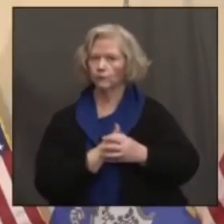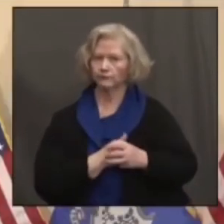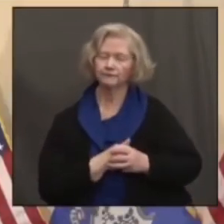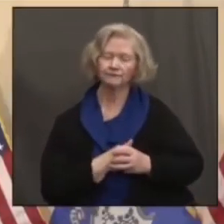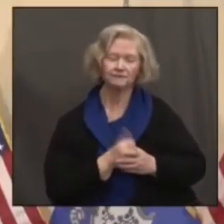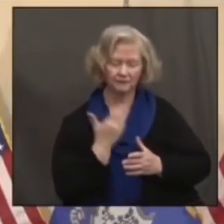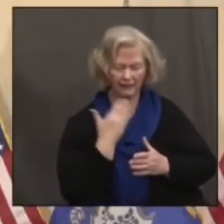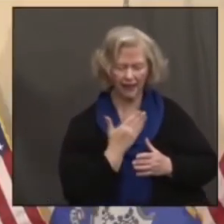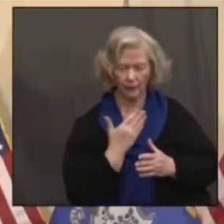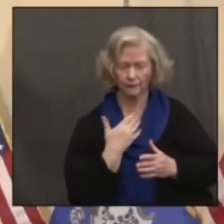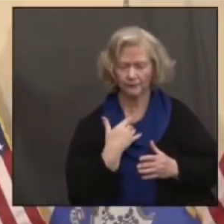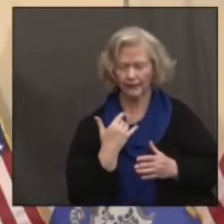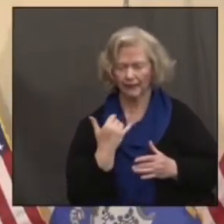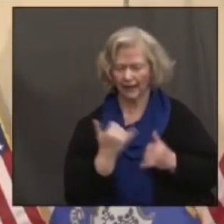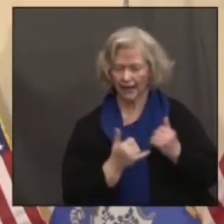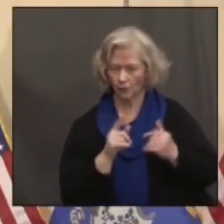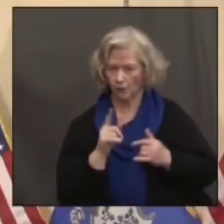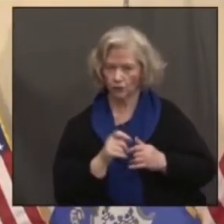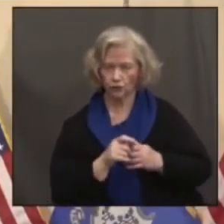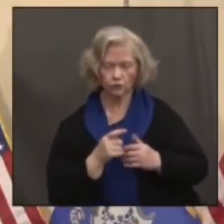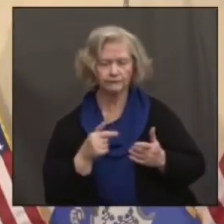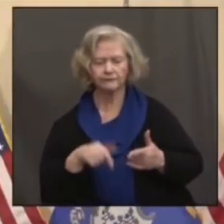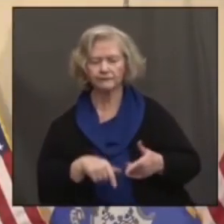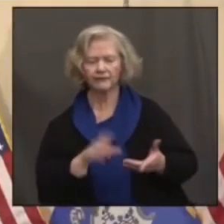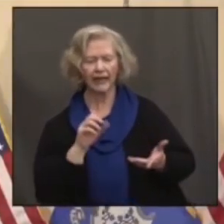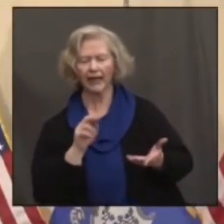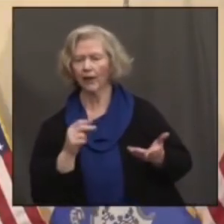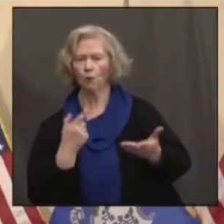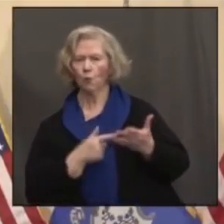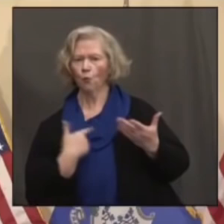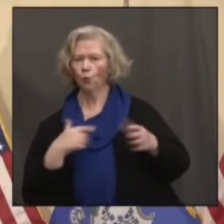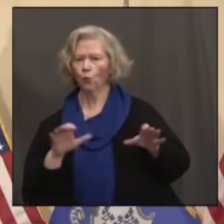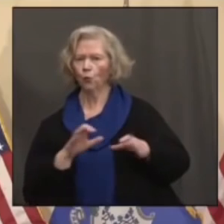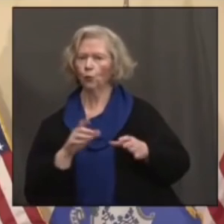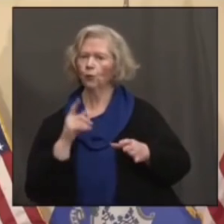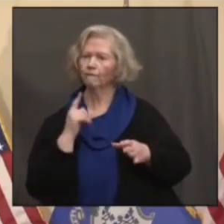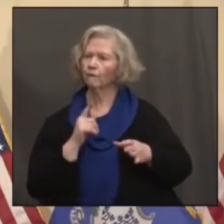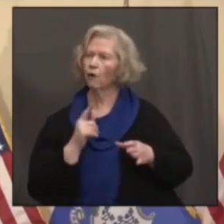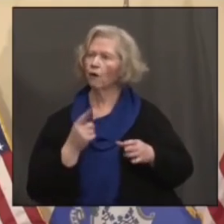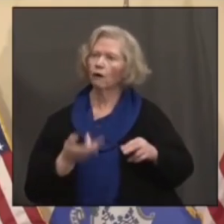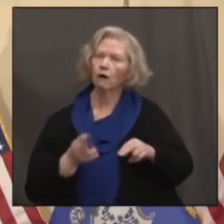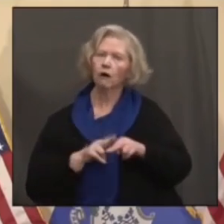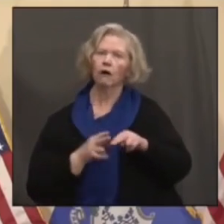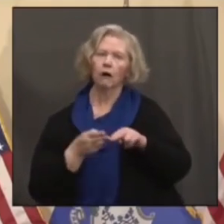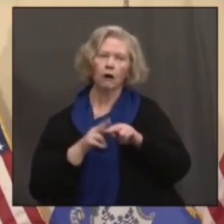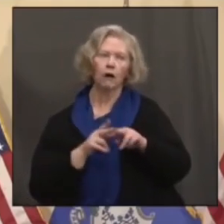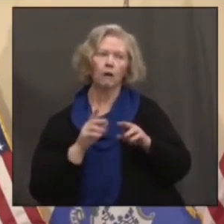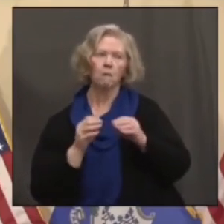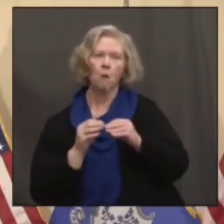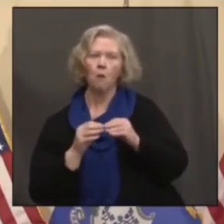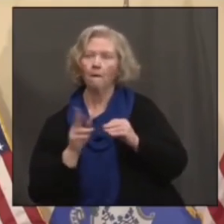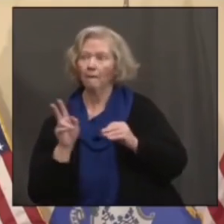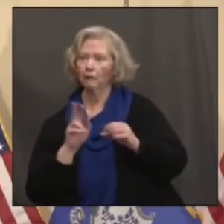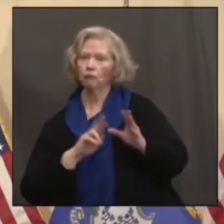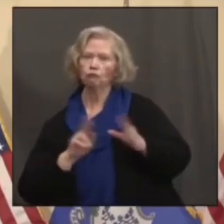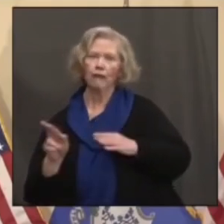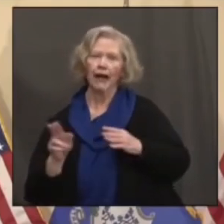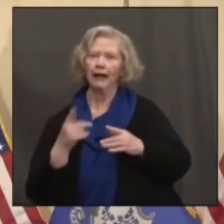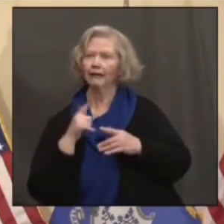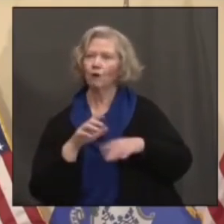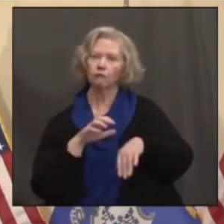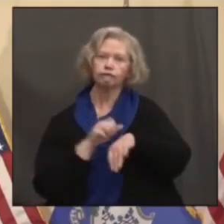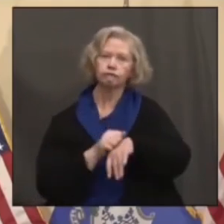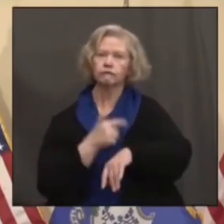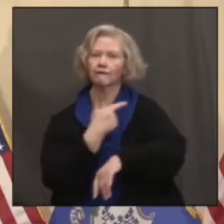Thanks. And one last question. Is the state doing anything in particular to prepare for increased calls and online registrations for vaccine appointments